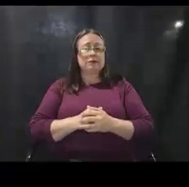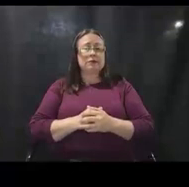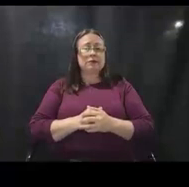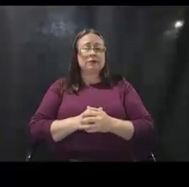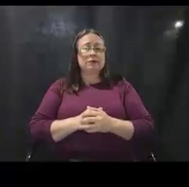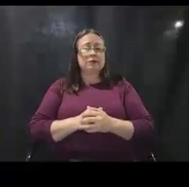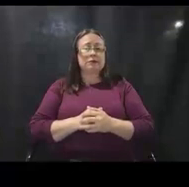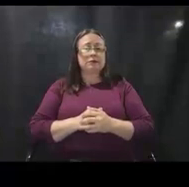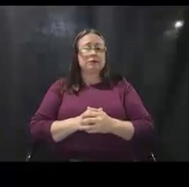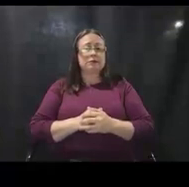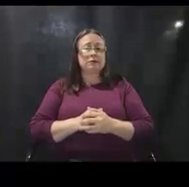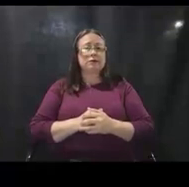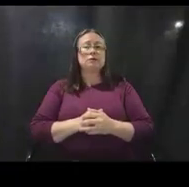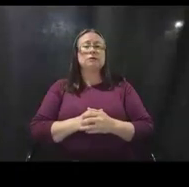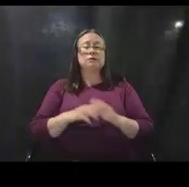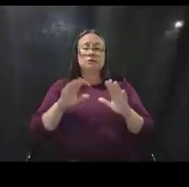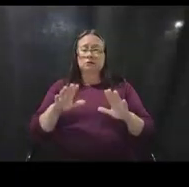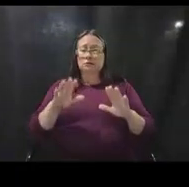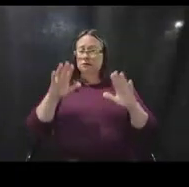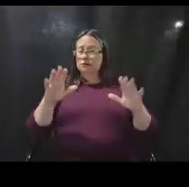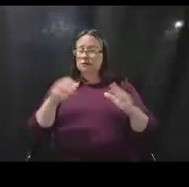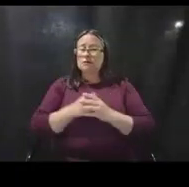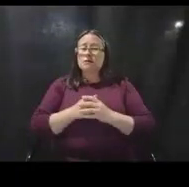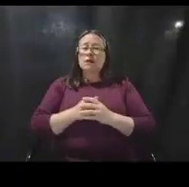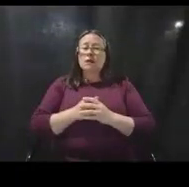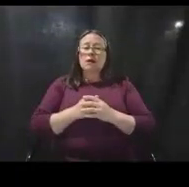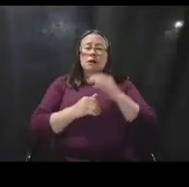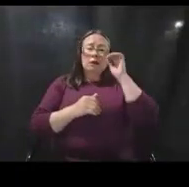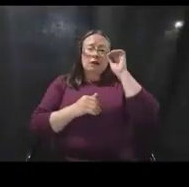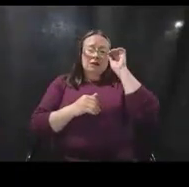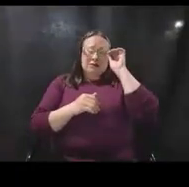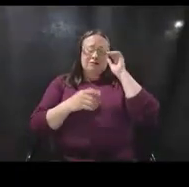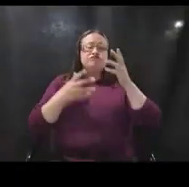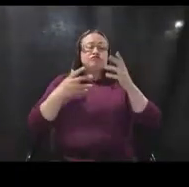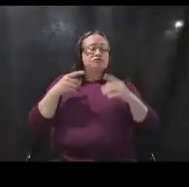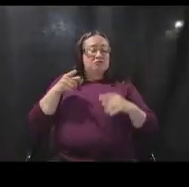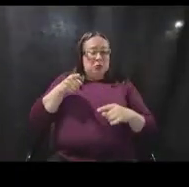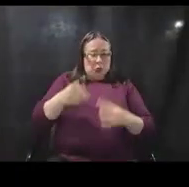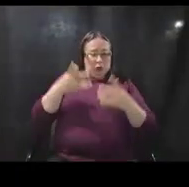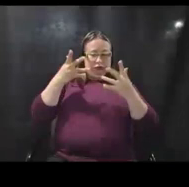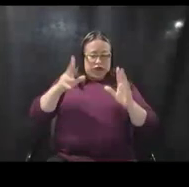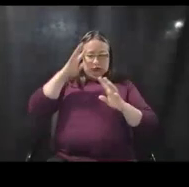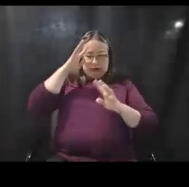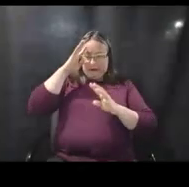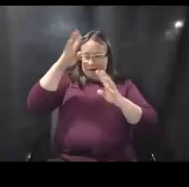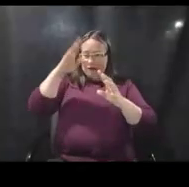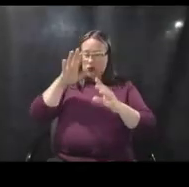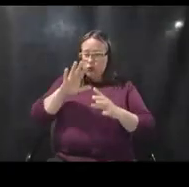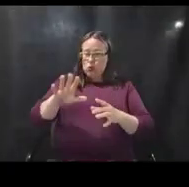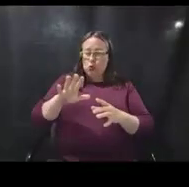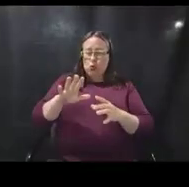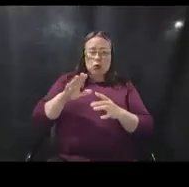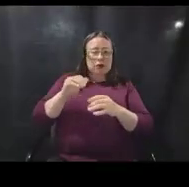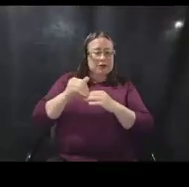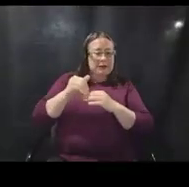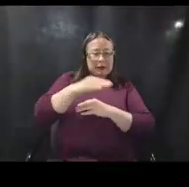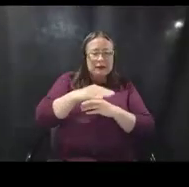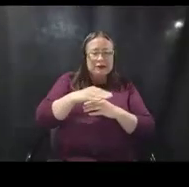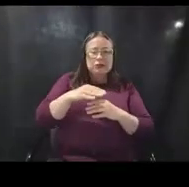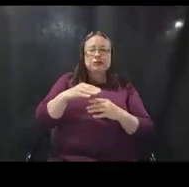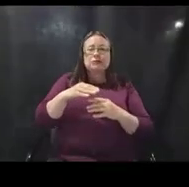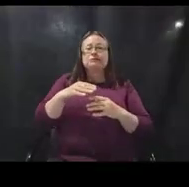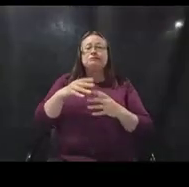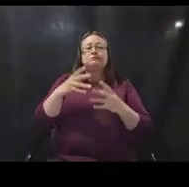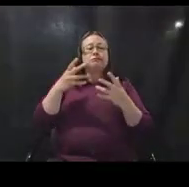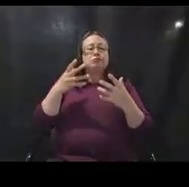So, great. We have, you've developed your information submission. You've uploaded it to grants portal. Now it happens.